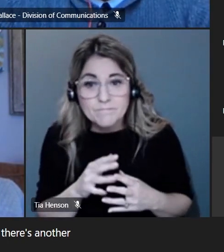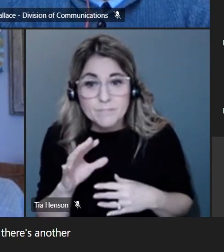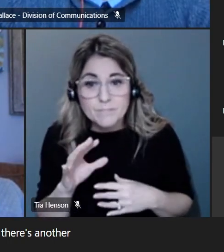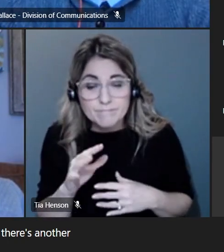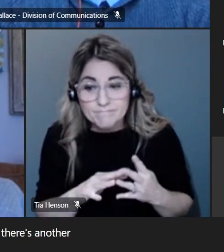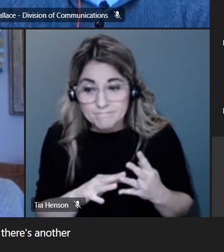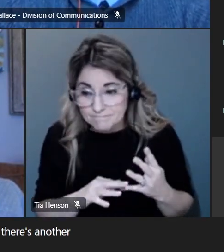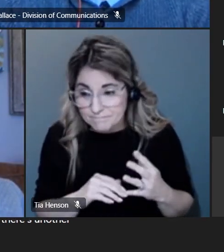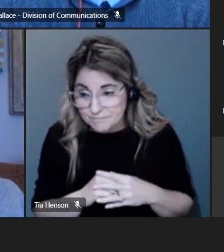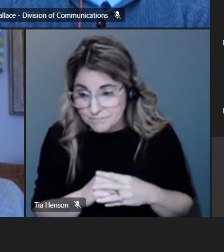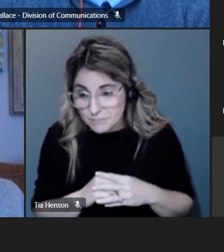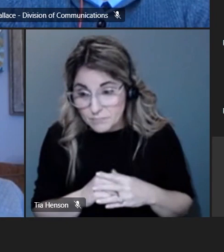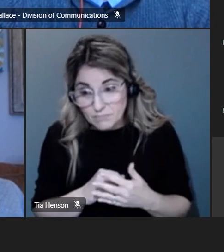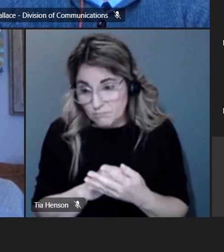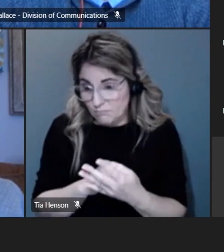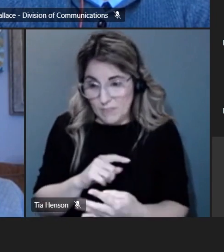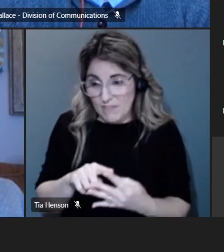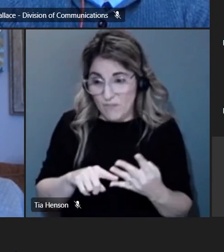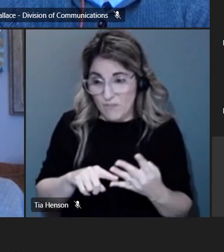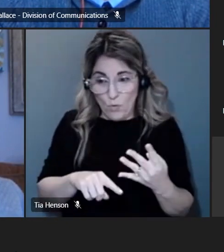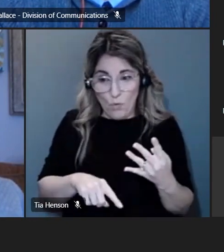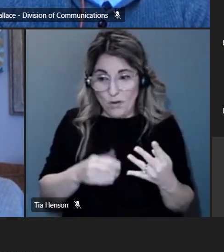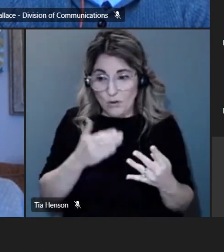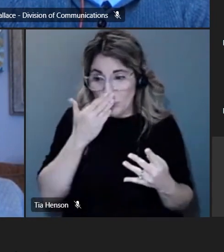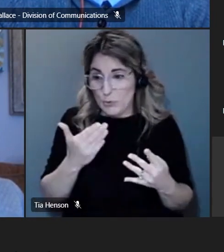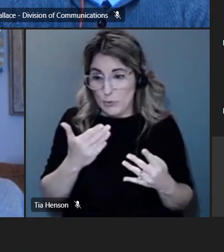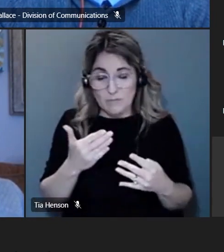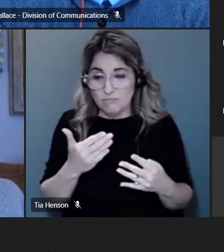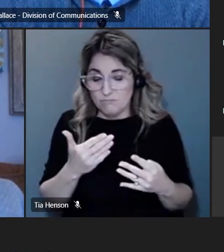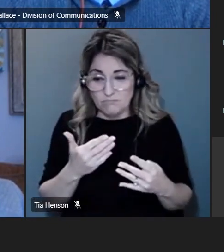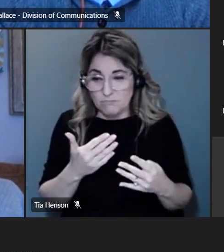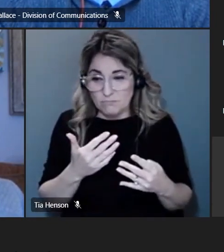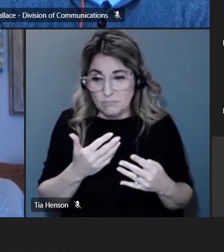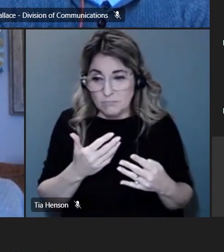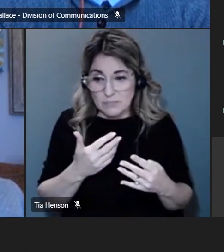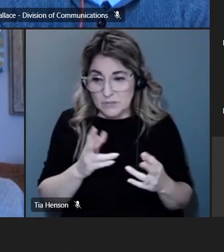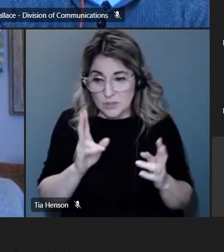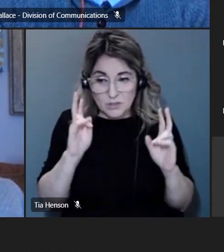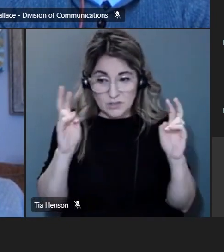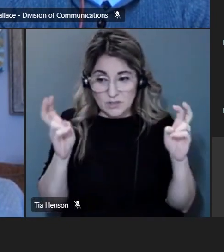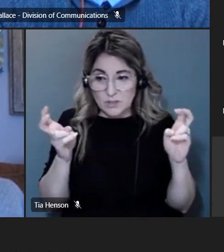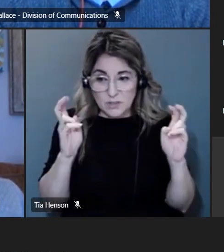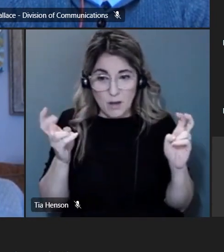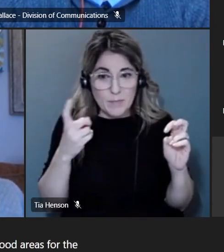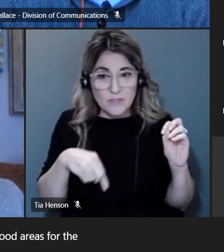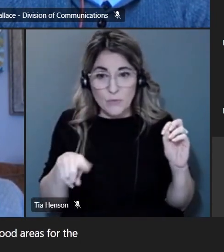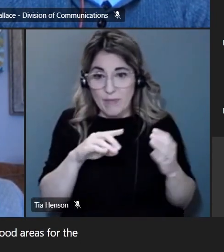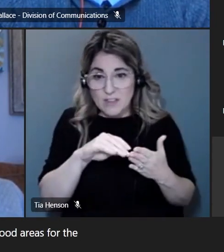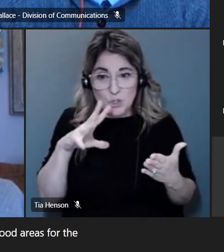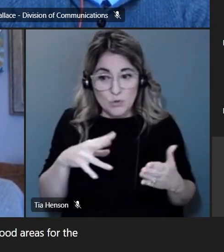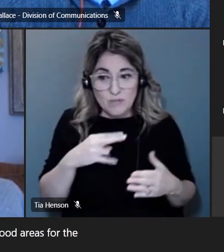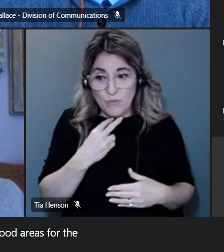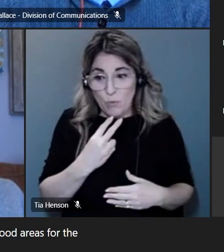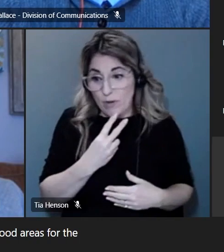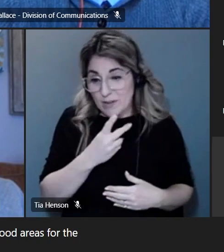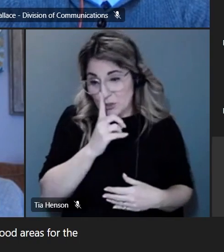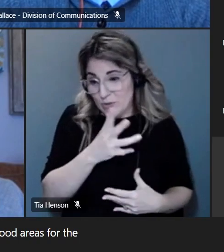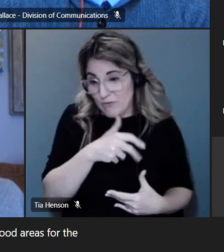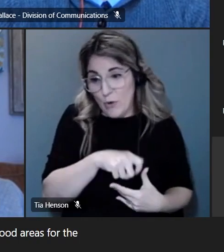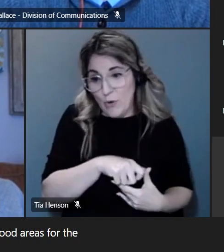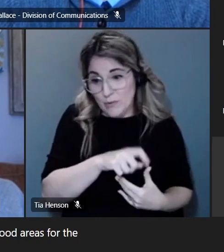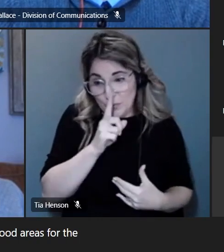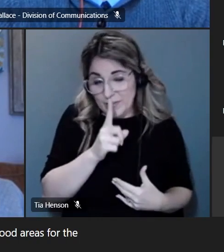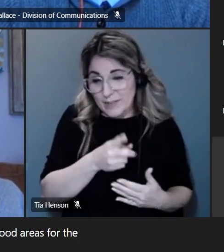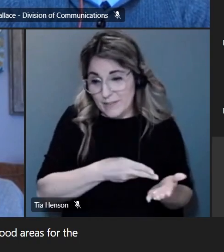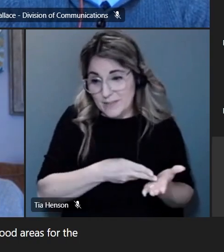and i think really any of these are really good areas for uh the for you for student voice to be lifted